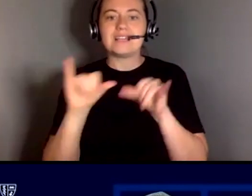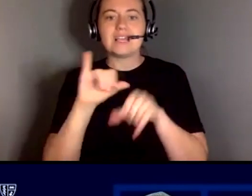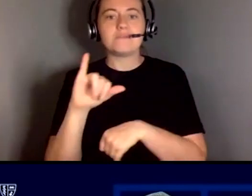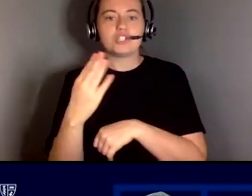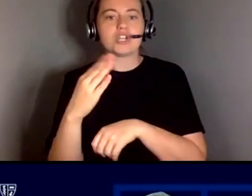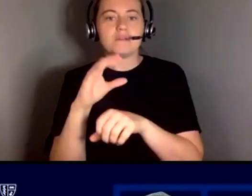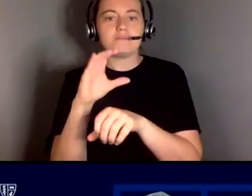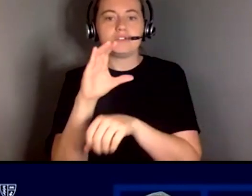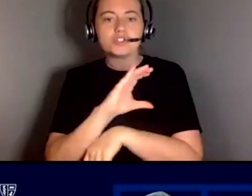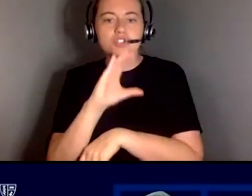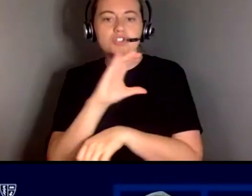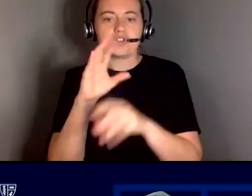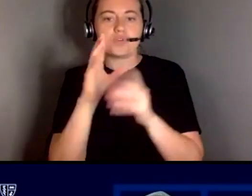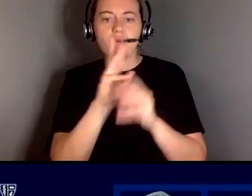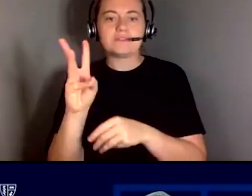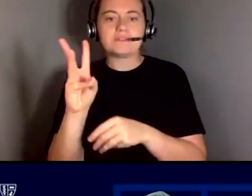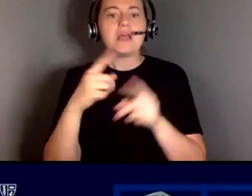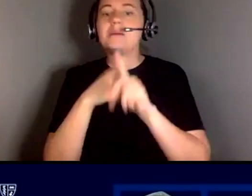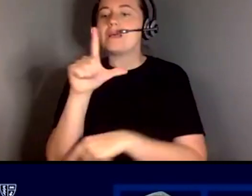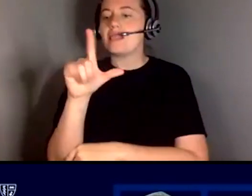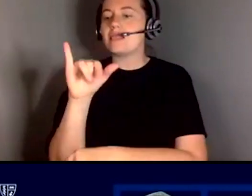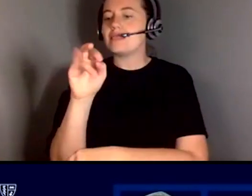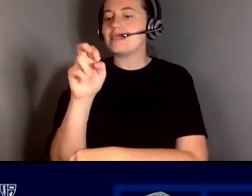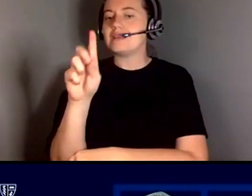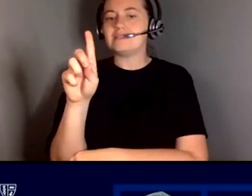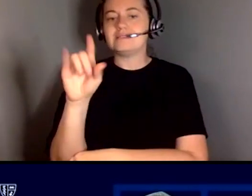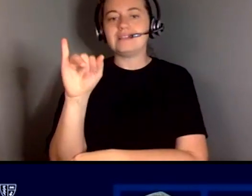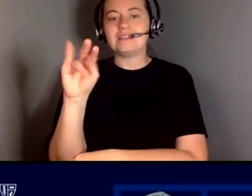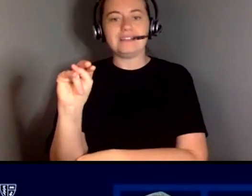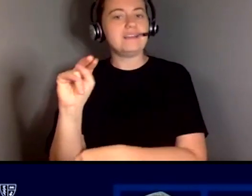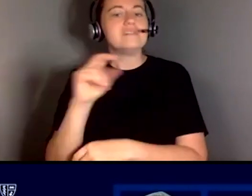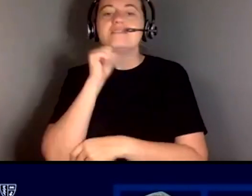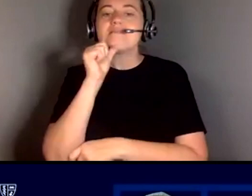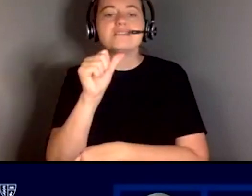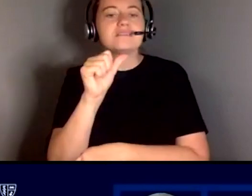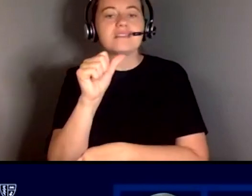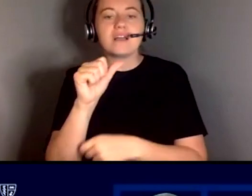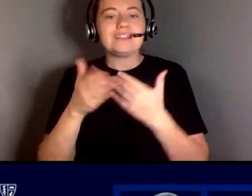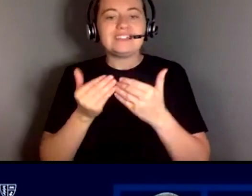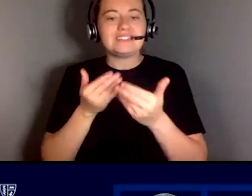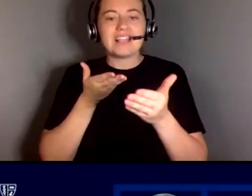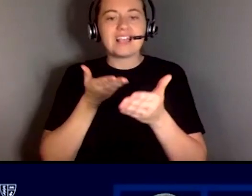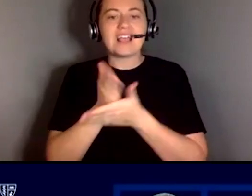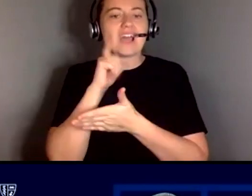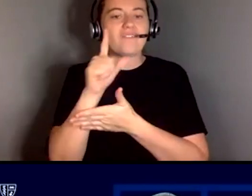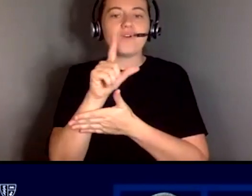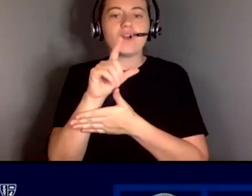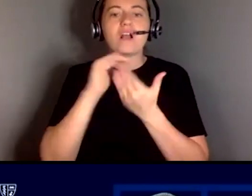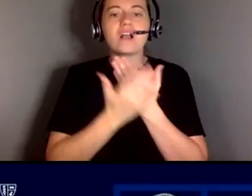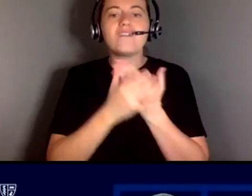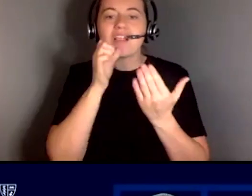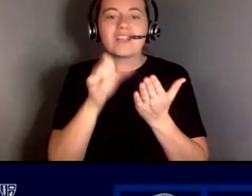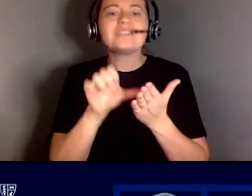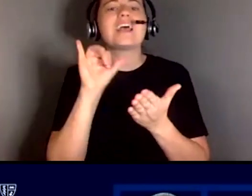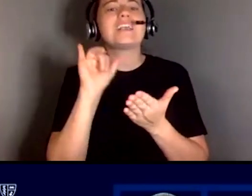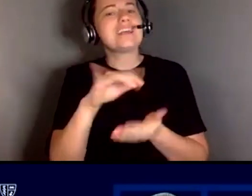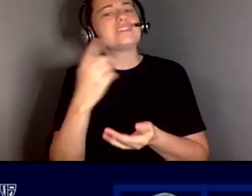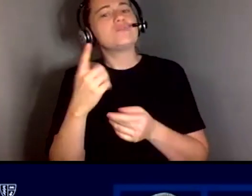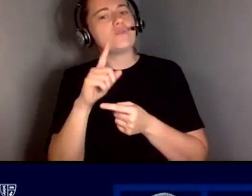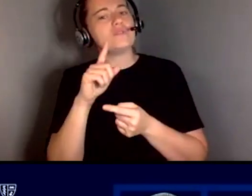app does not easily allow for cover letters to be included and that's really where you're going to disclose something more personal